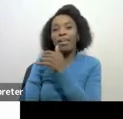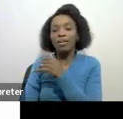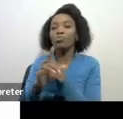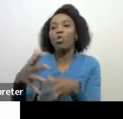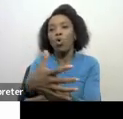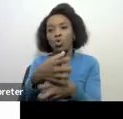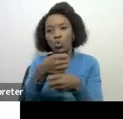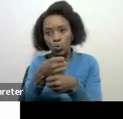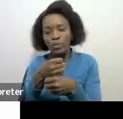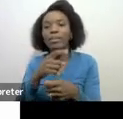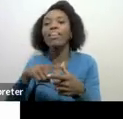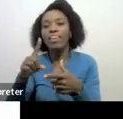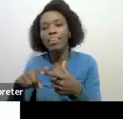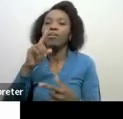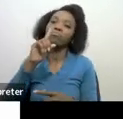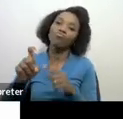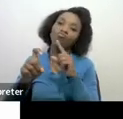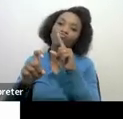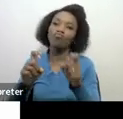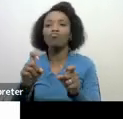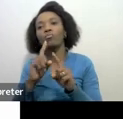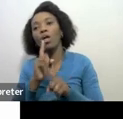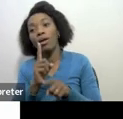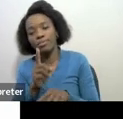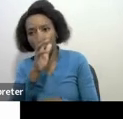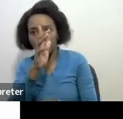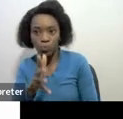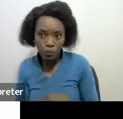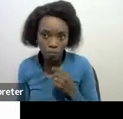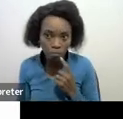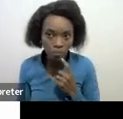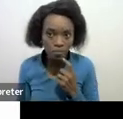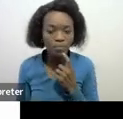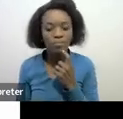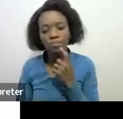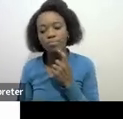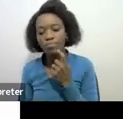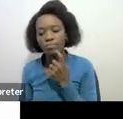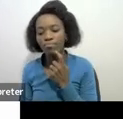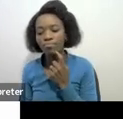our Q&A we would have asked questions that we were able to answer